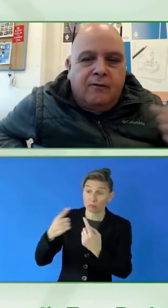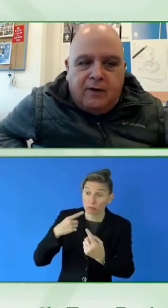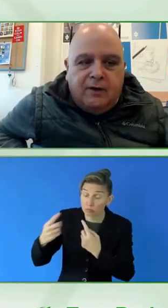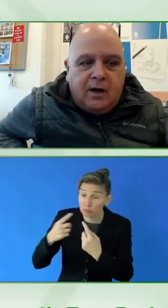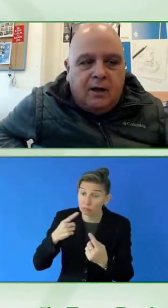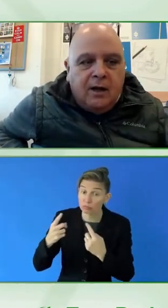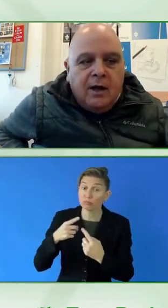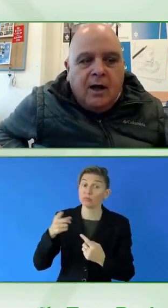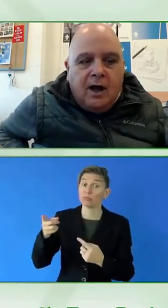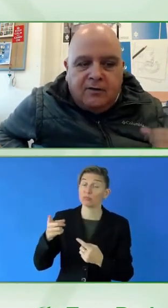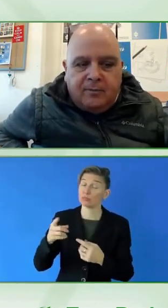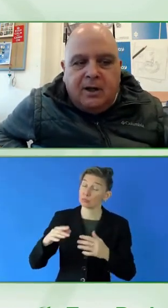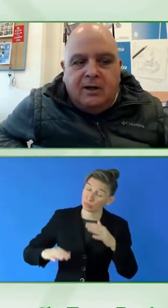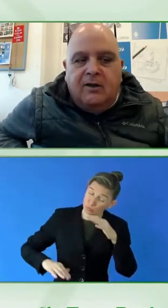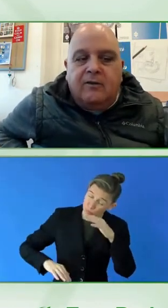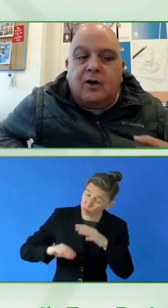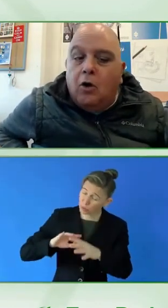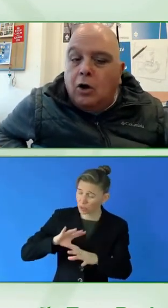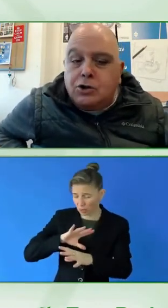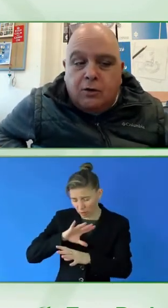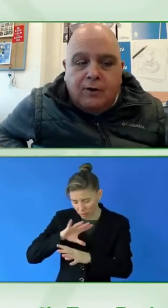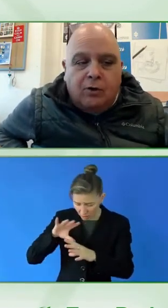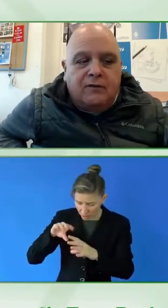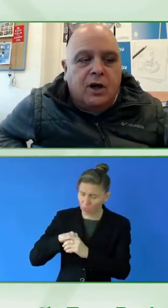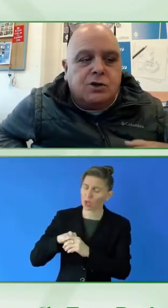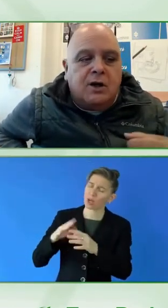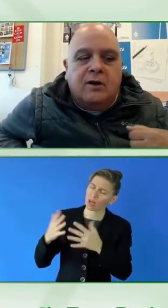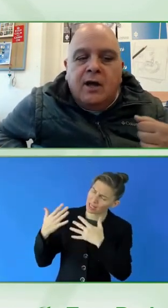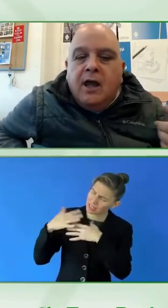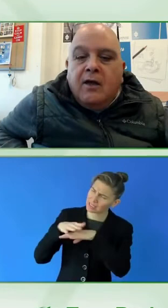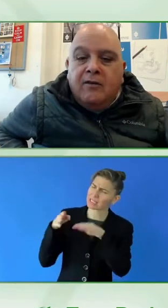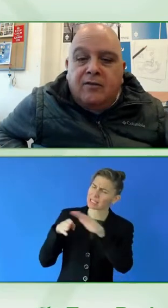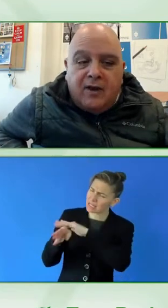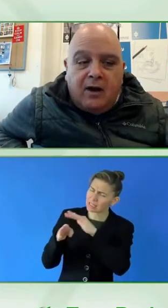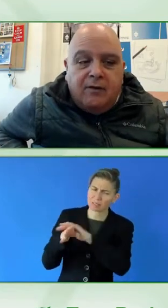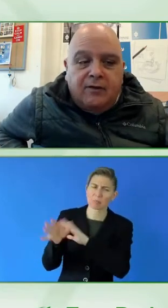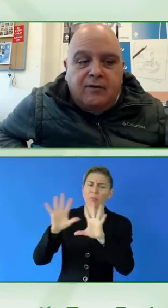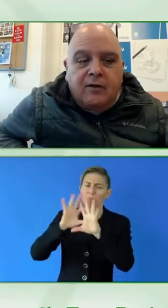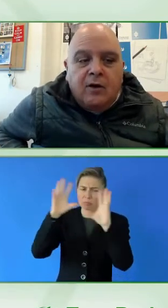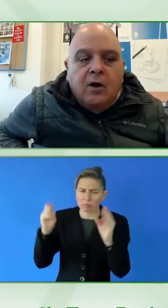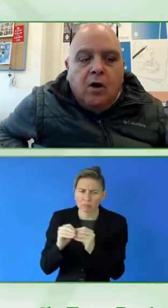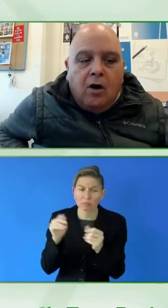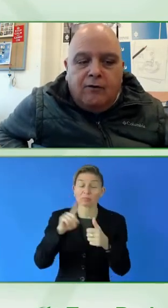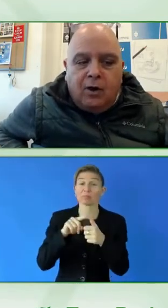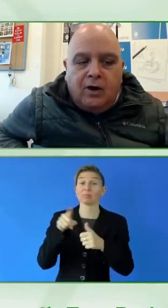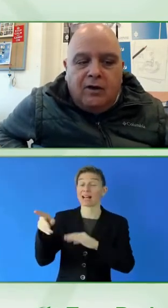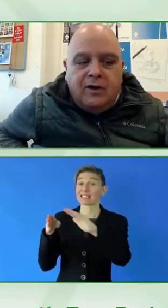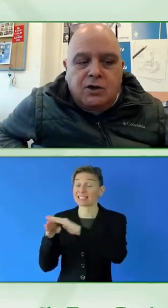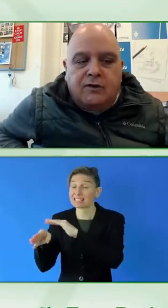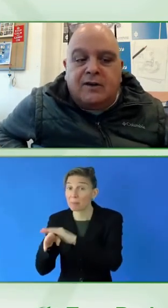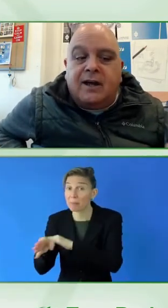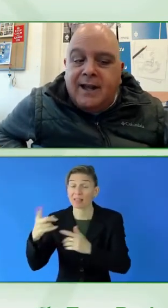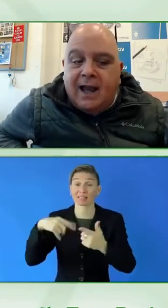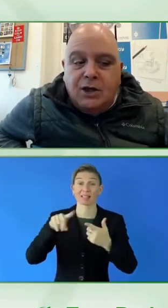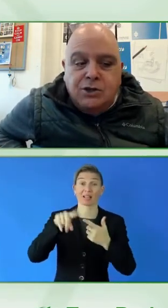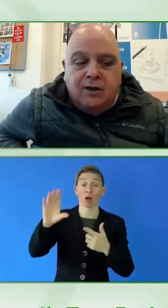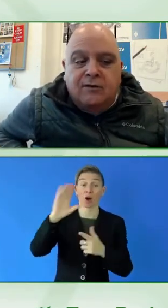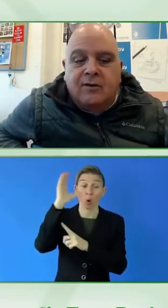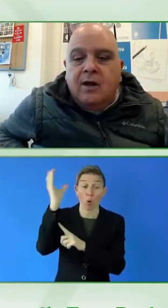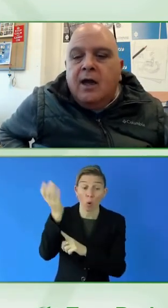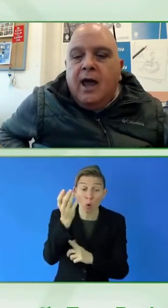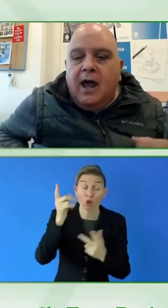about the physical accessibility, the culture of the organization, the services of the organization, the